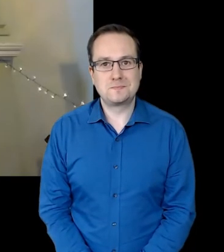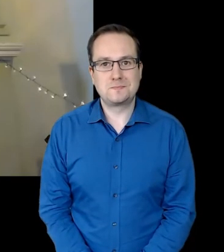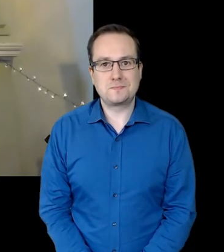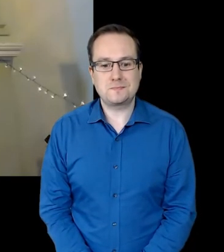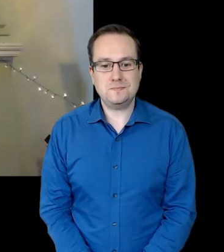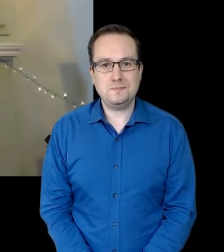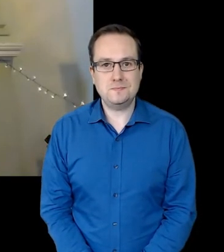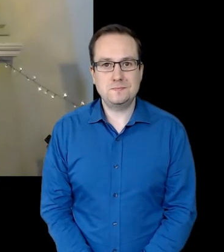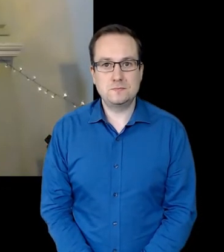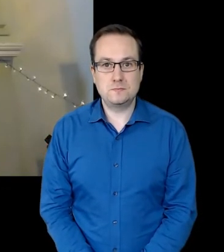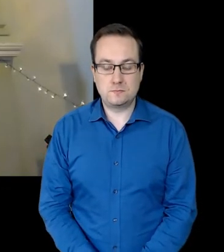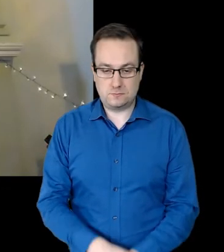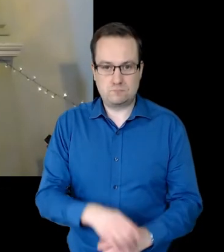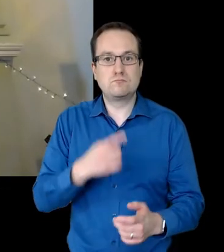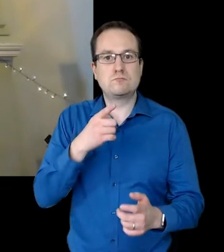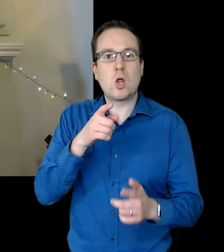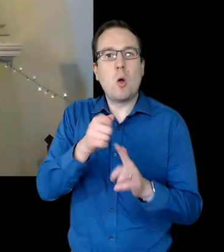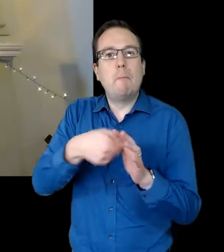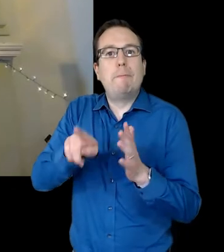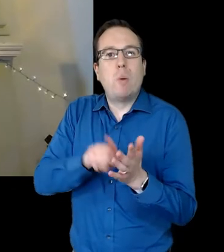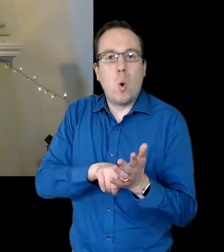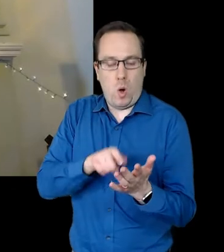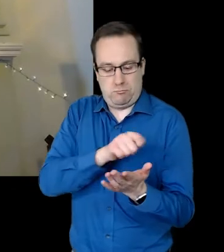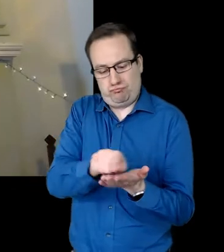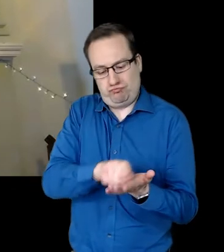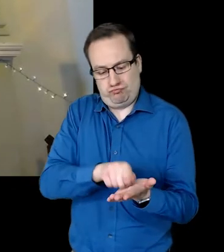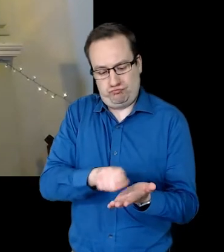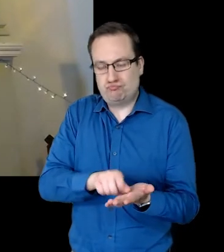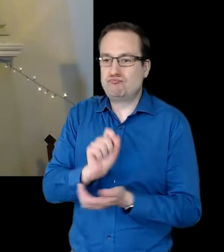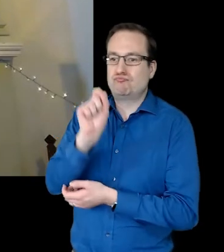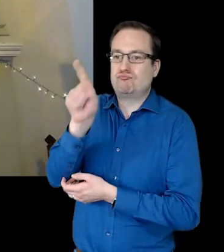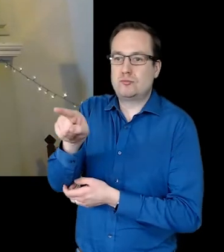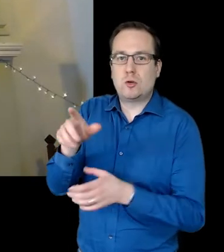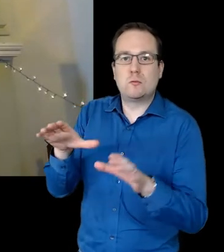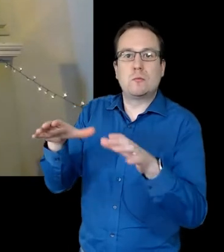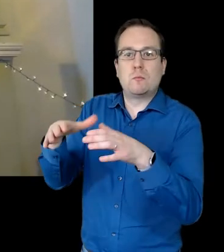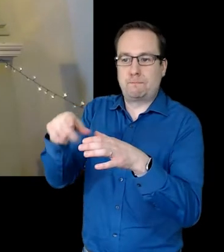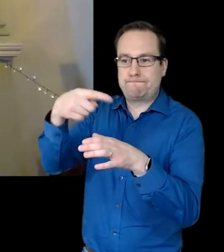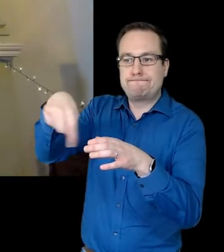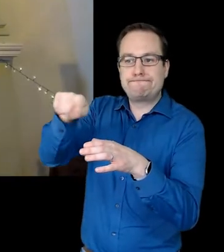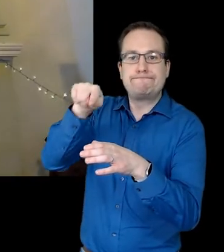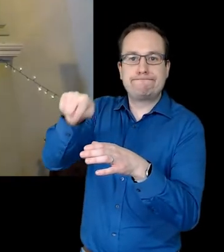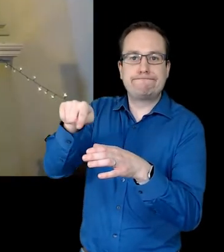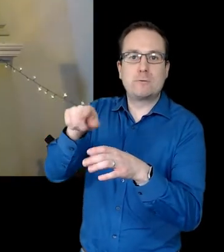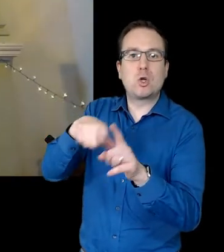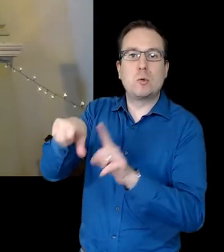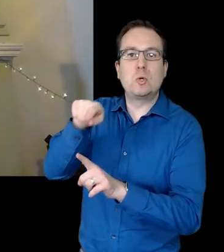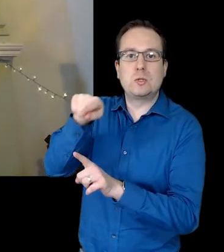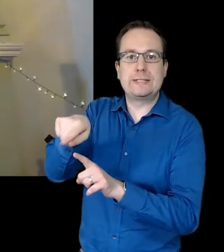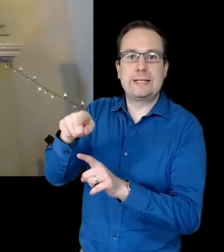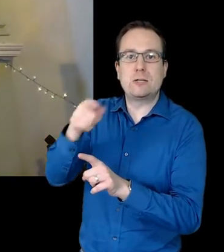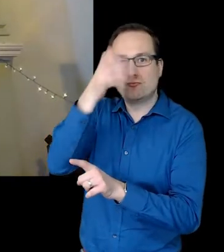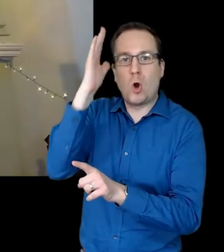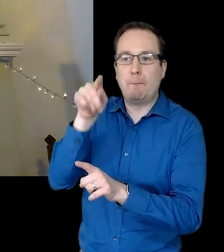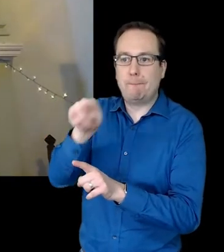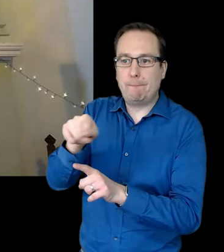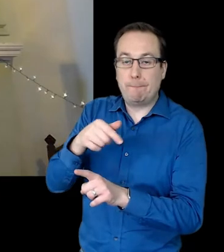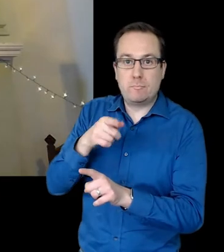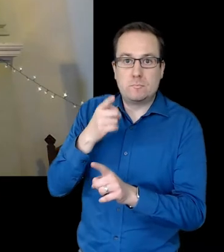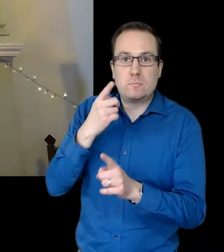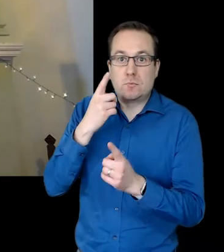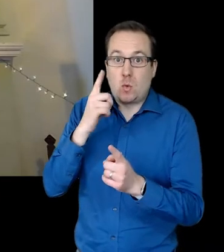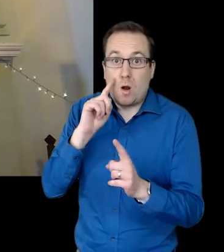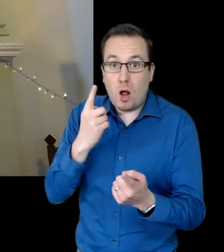Nothing, Paul tells us in his letter to the early Christian community in Rome. Can separate us from the love of God in Jesus Christ.